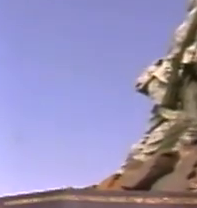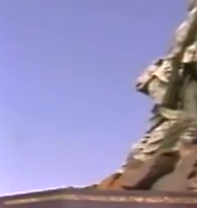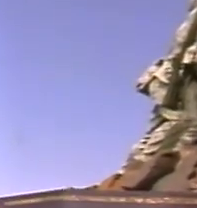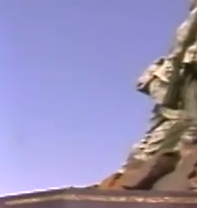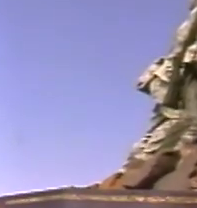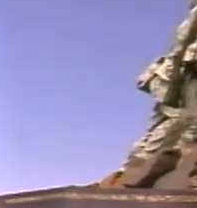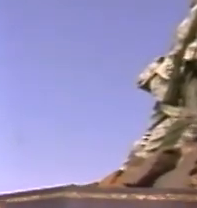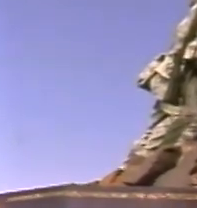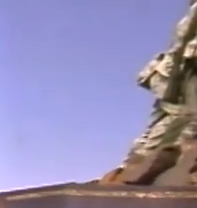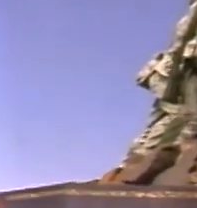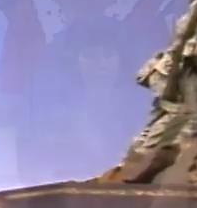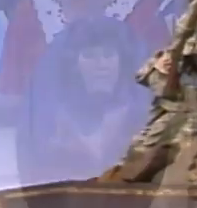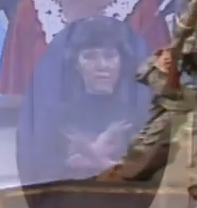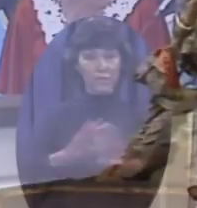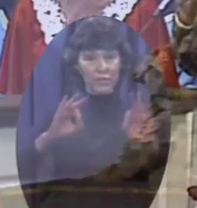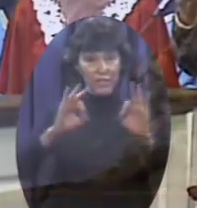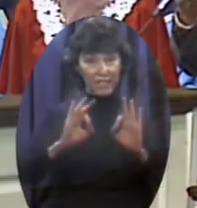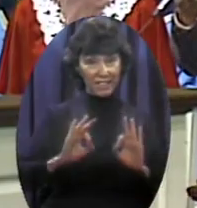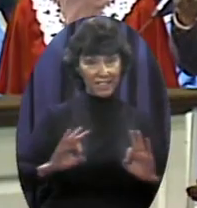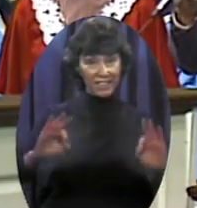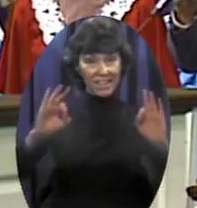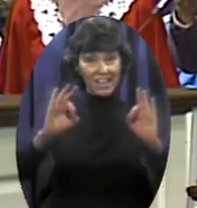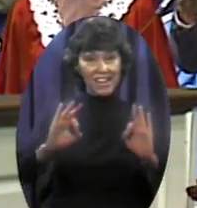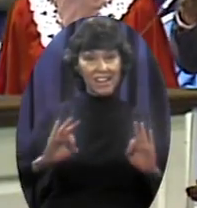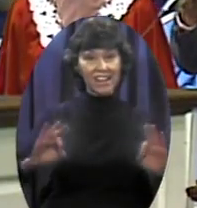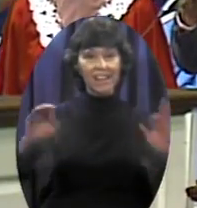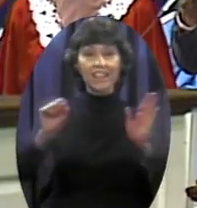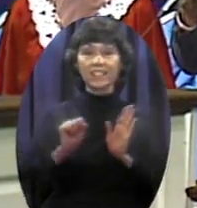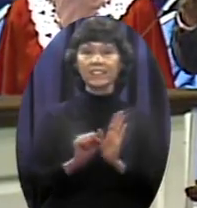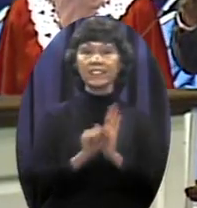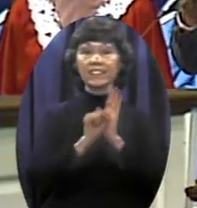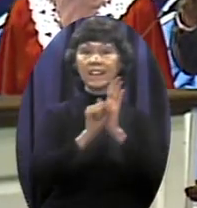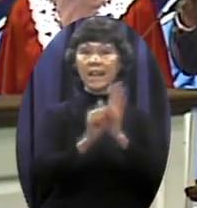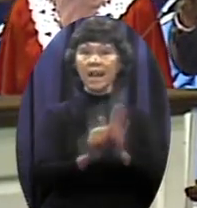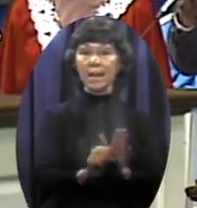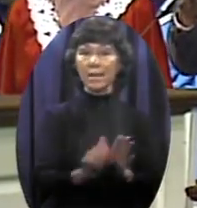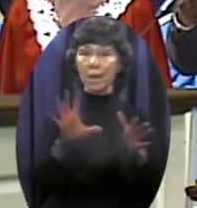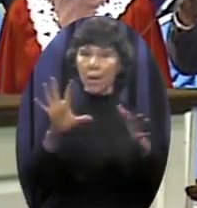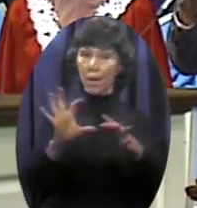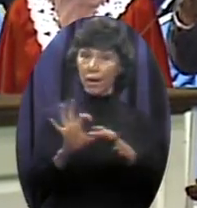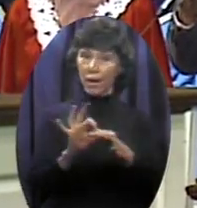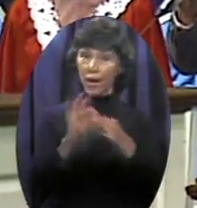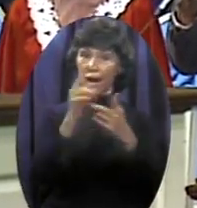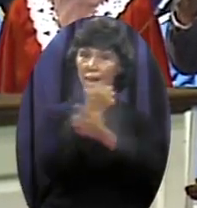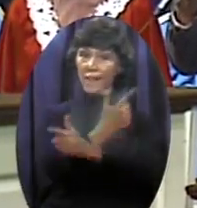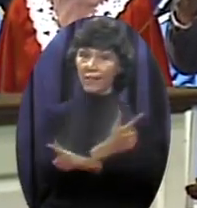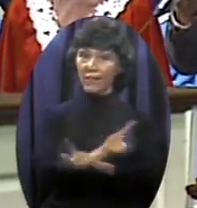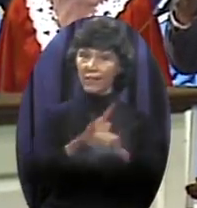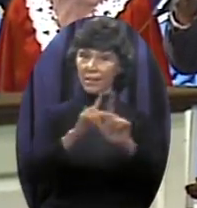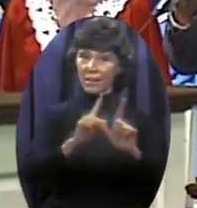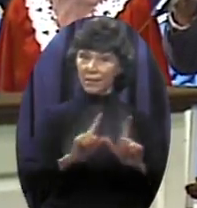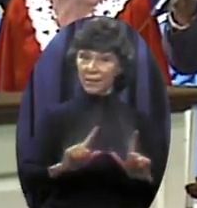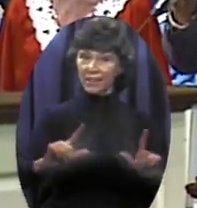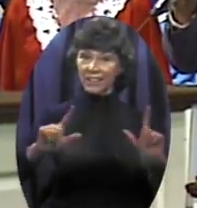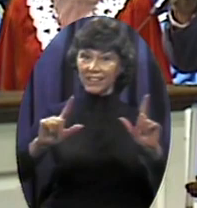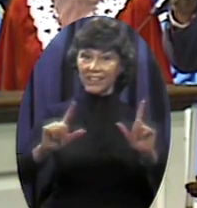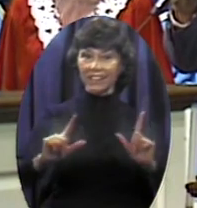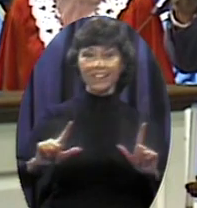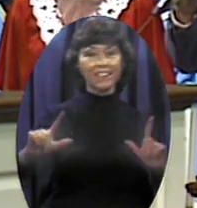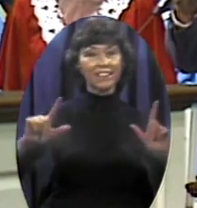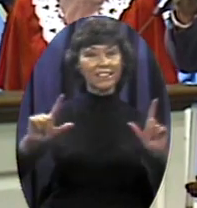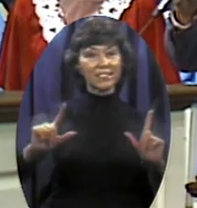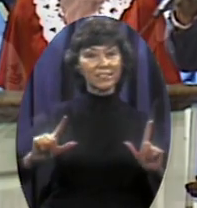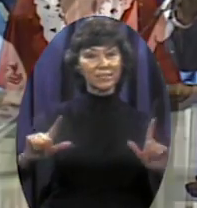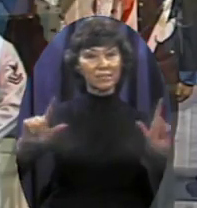freedom ¶ ¶ Symbol of liberty ¶ ¶